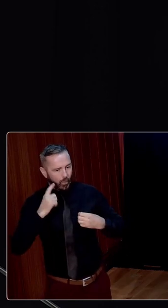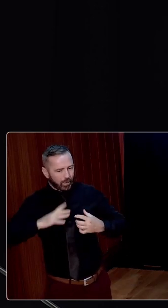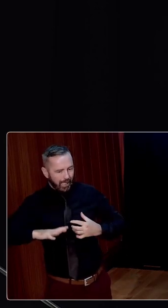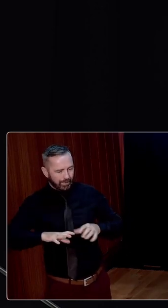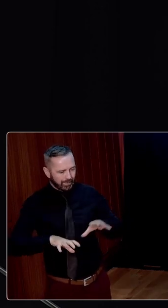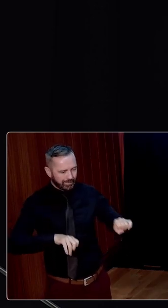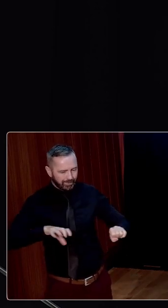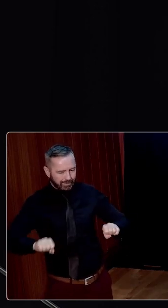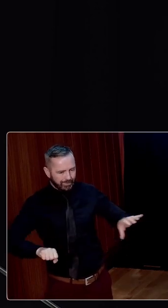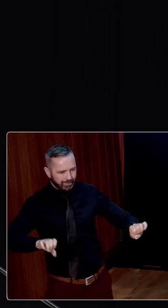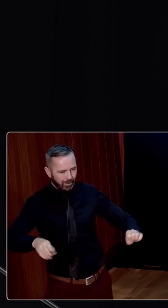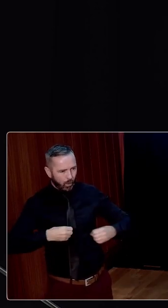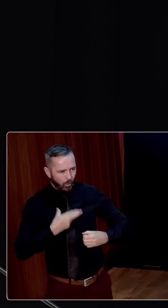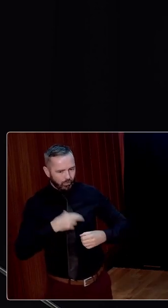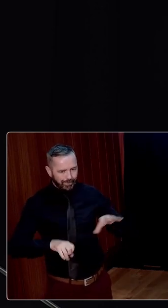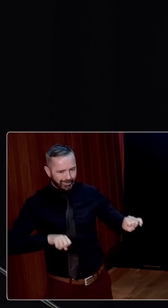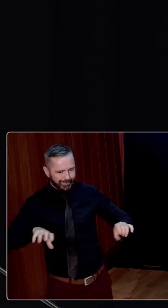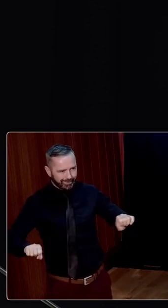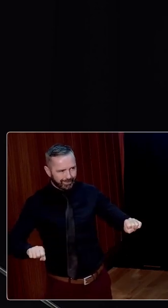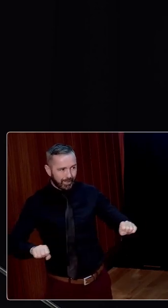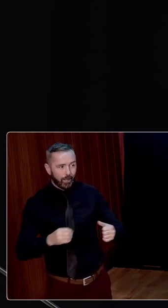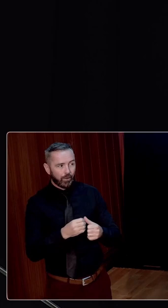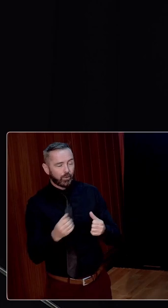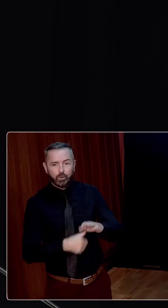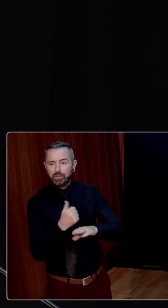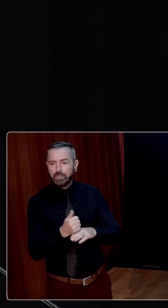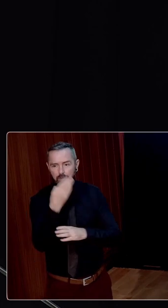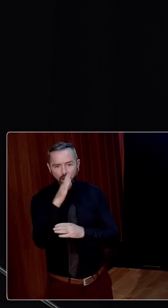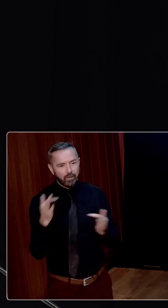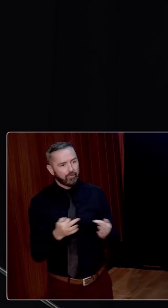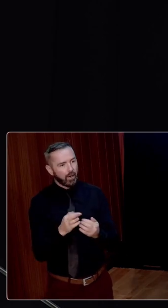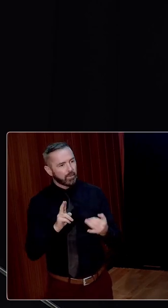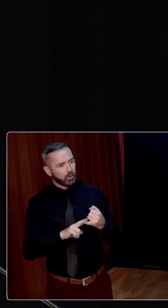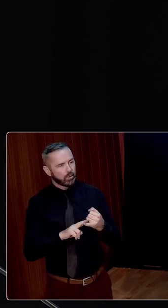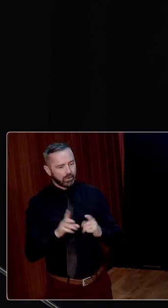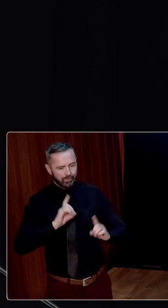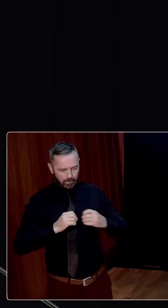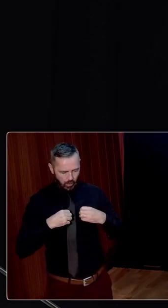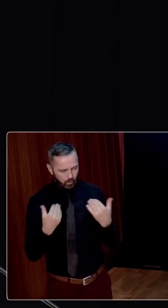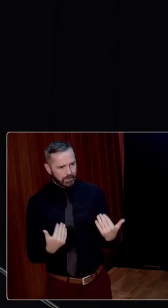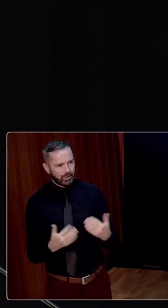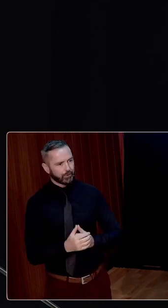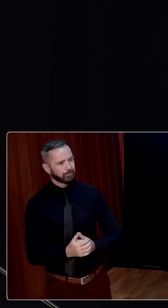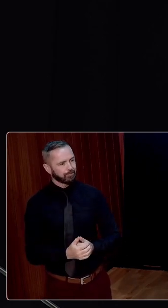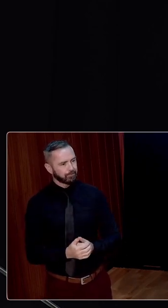property and their own wealth. While others founded the Irish Farmers Union to defend their existing position.